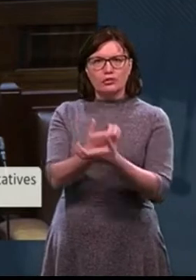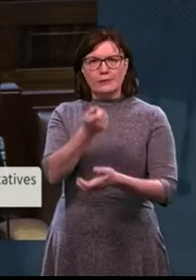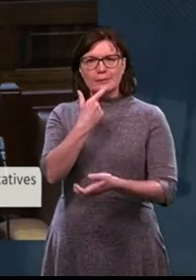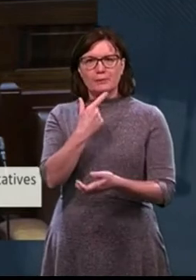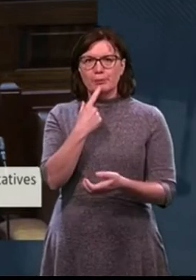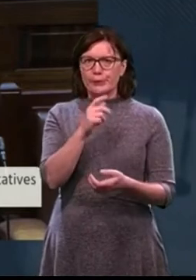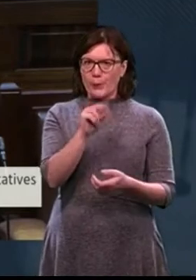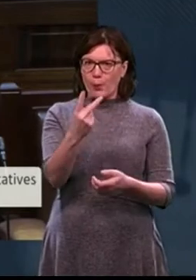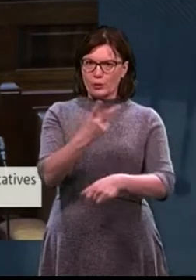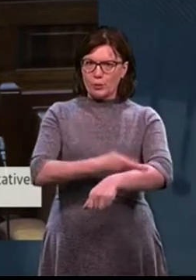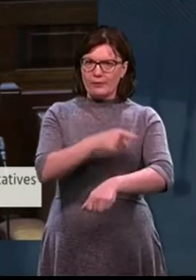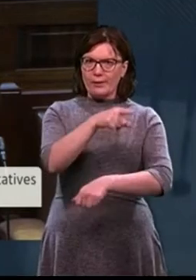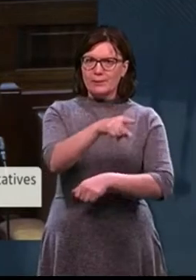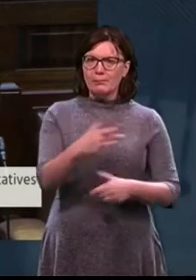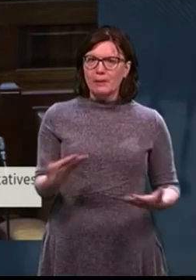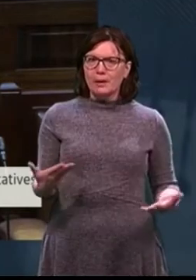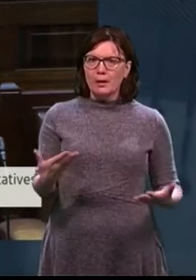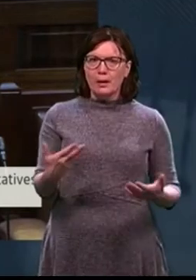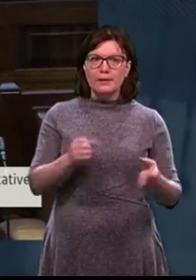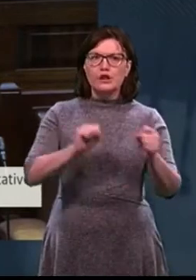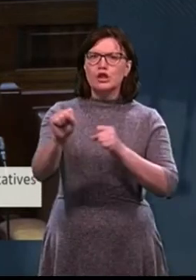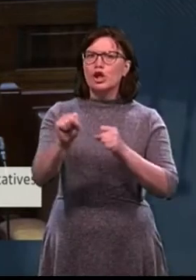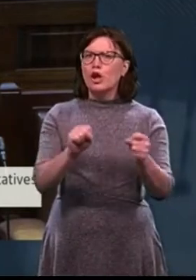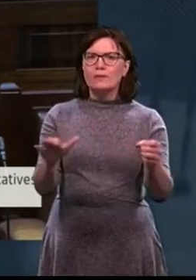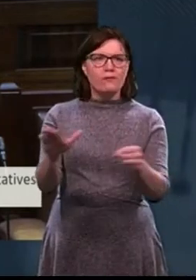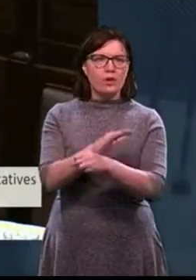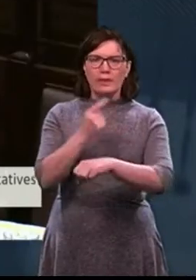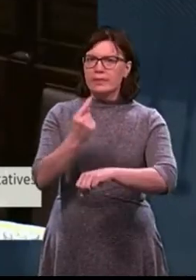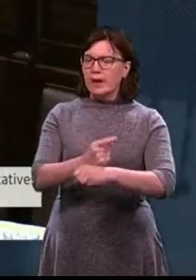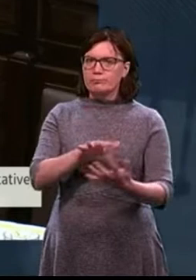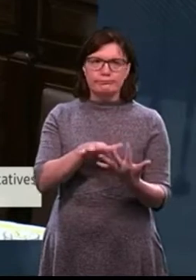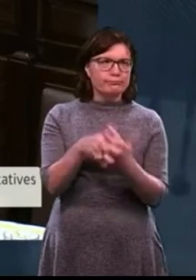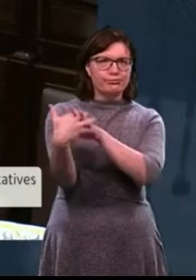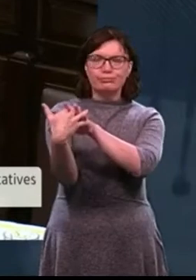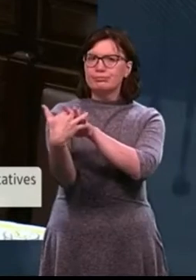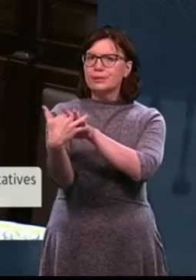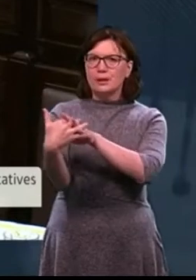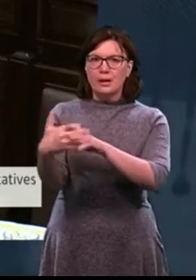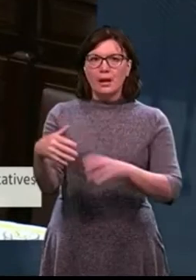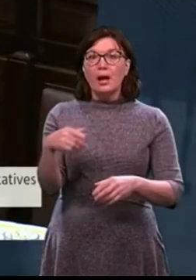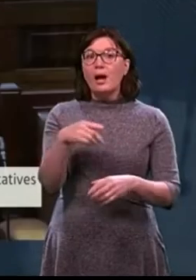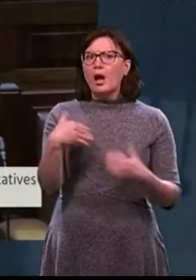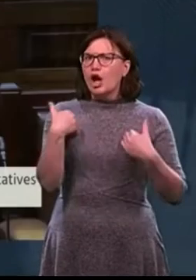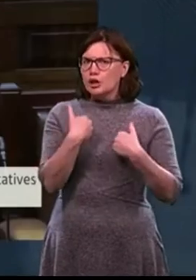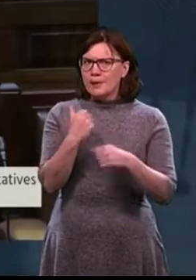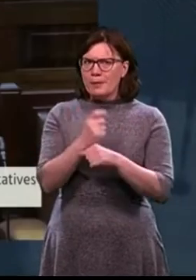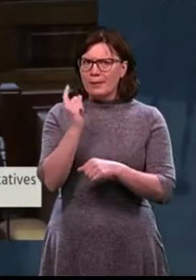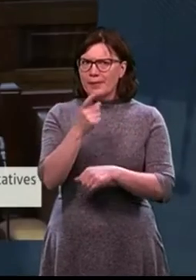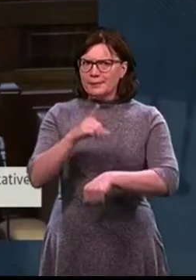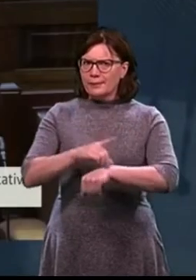details a service that was entirely chaotic. There were concerns raised about this doctor in 2018.